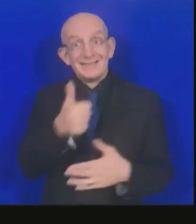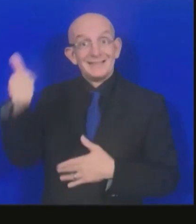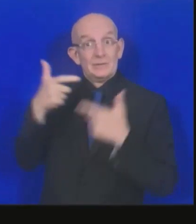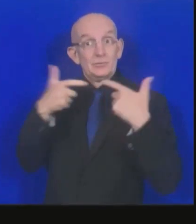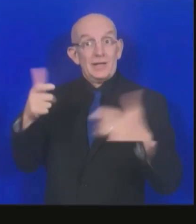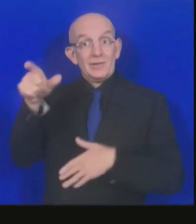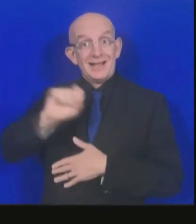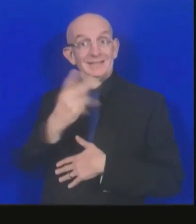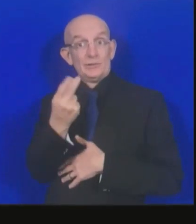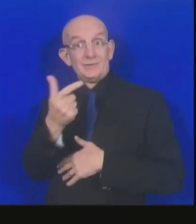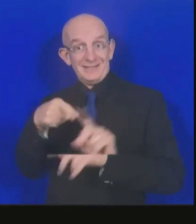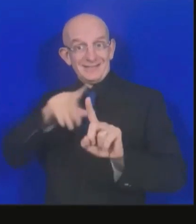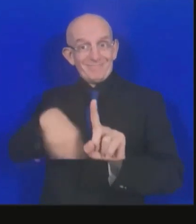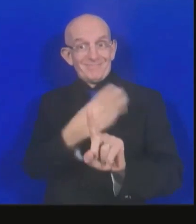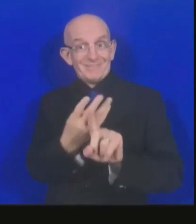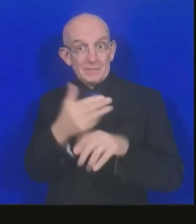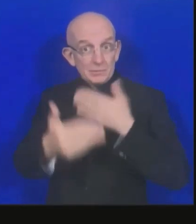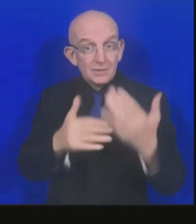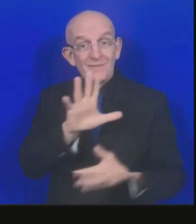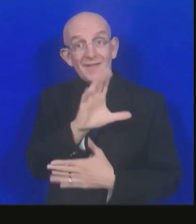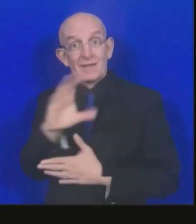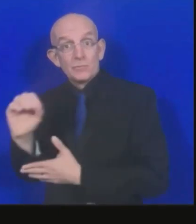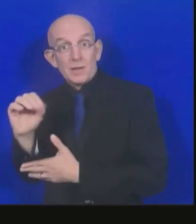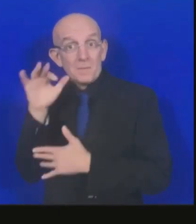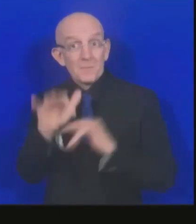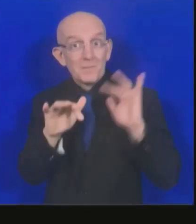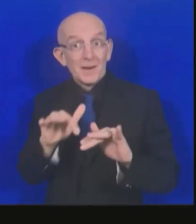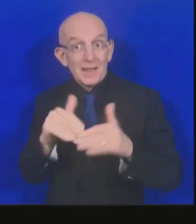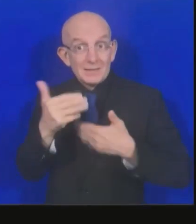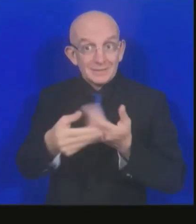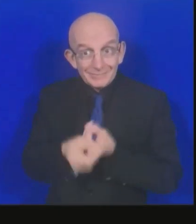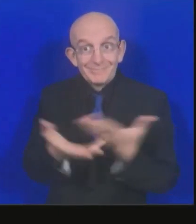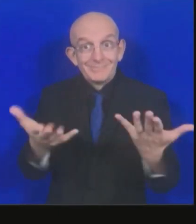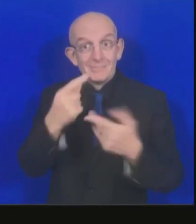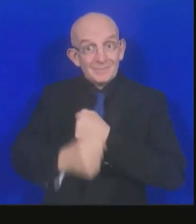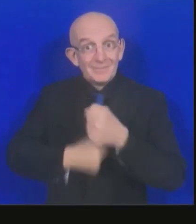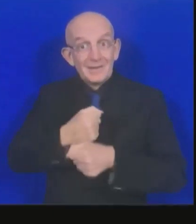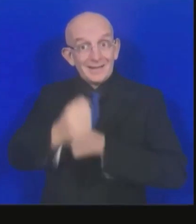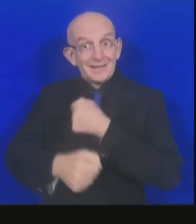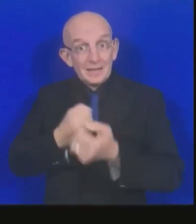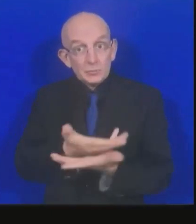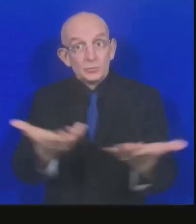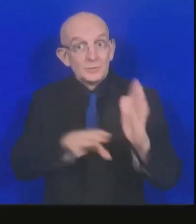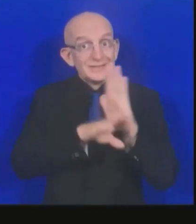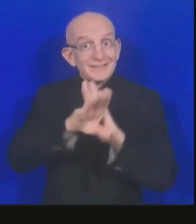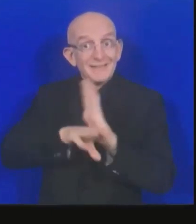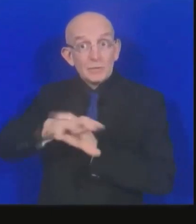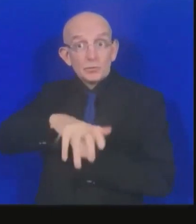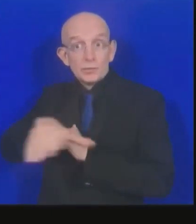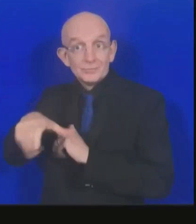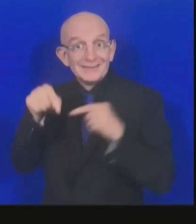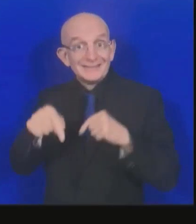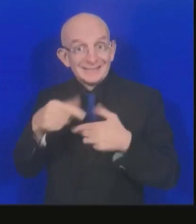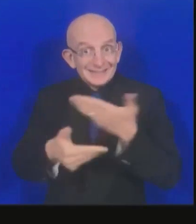developing countries, as well as converting short-term lending into long-term debt at lower interest rates. This